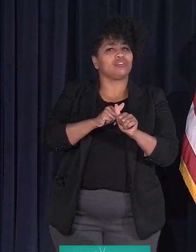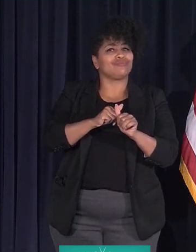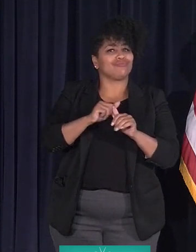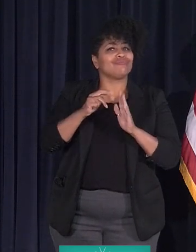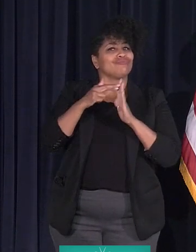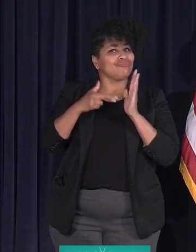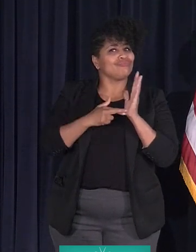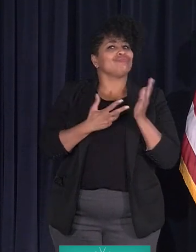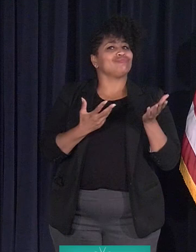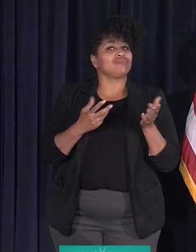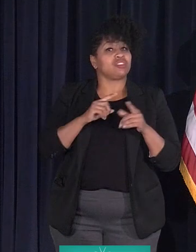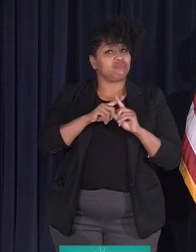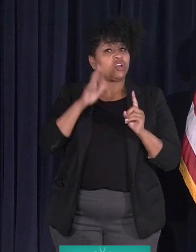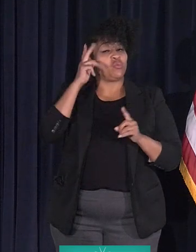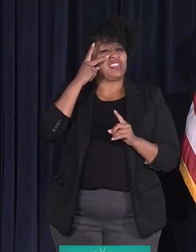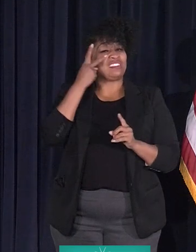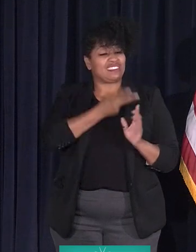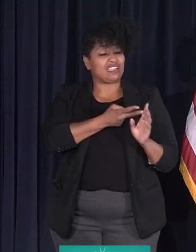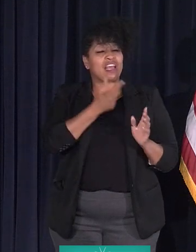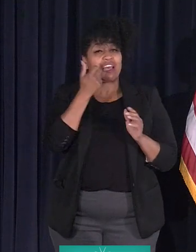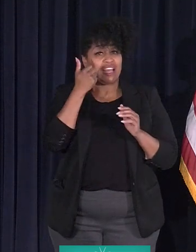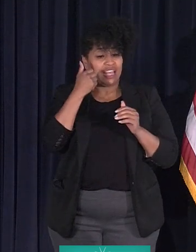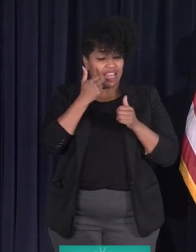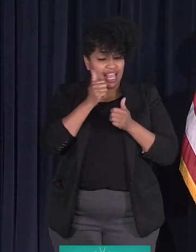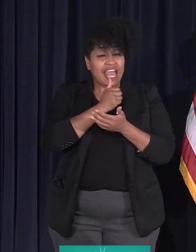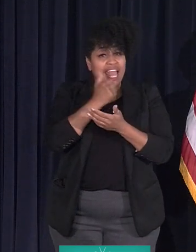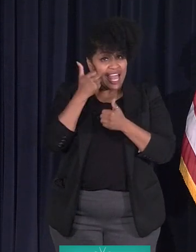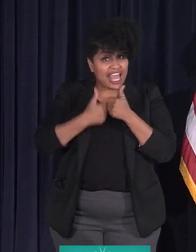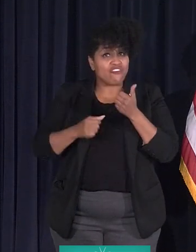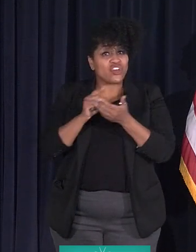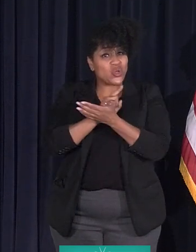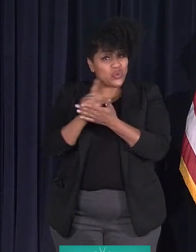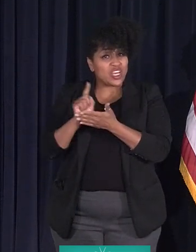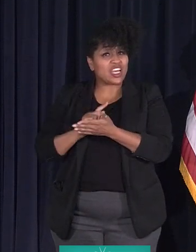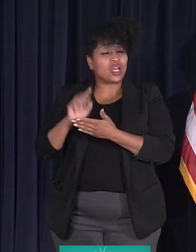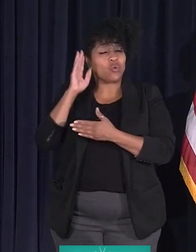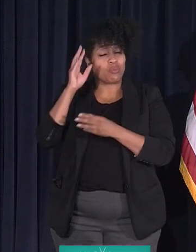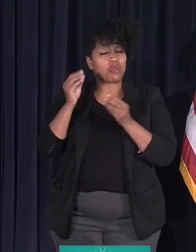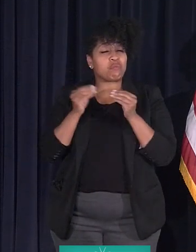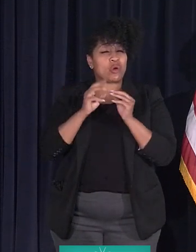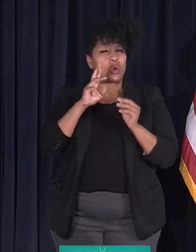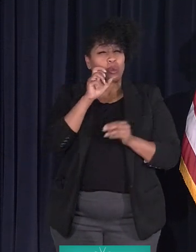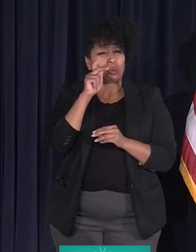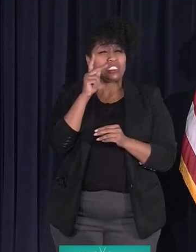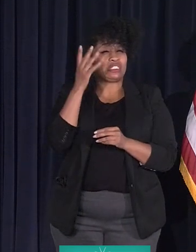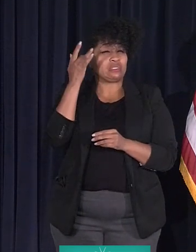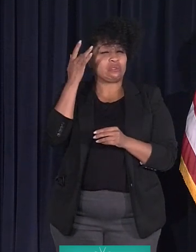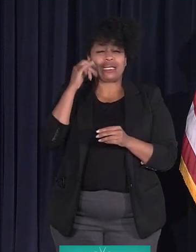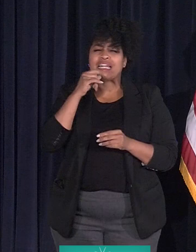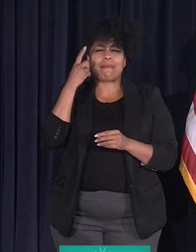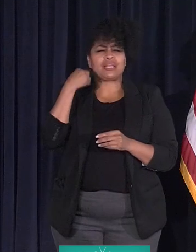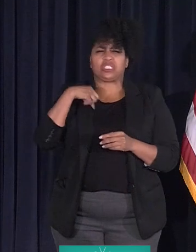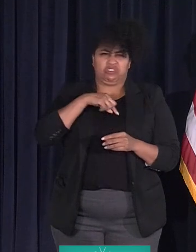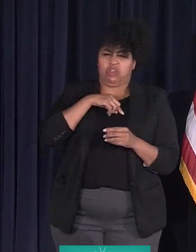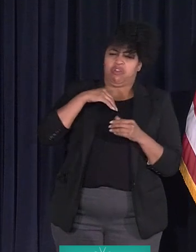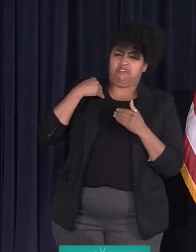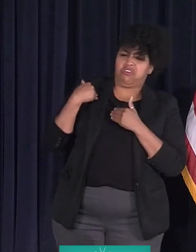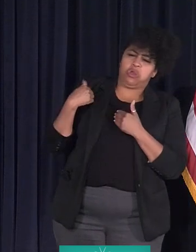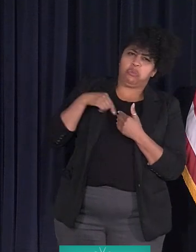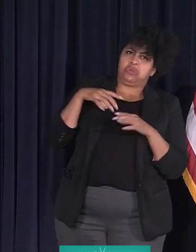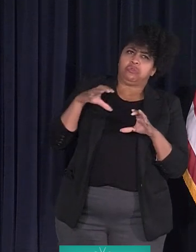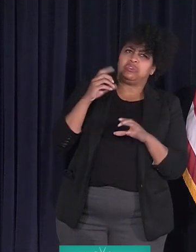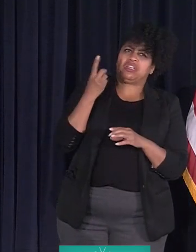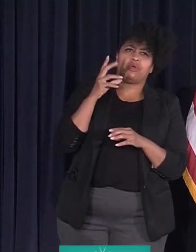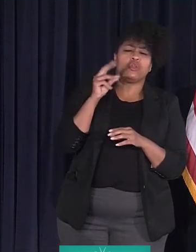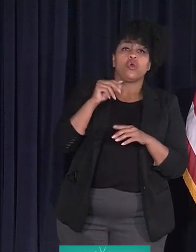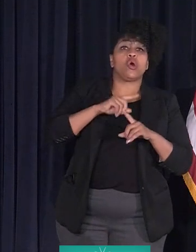more and more at risk every week that goes by. And it's not because of what we're doing. At this point, Detroit's probably got the lowest infection rate in the state of Michigan,